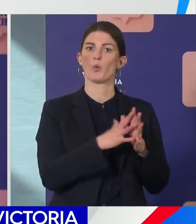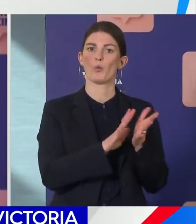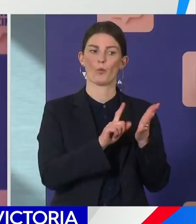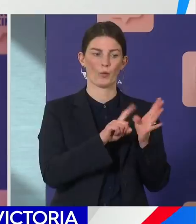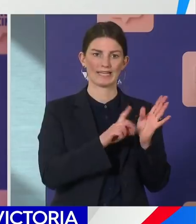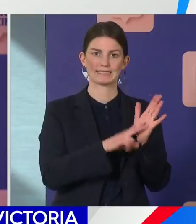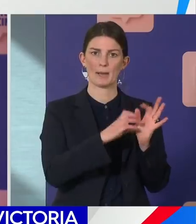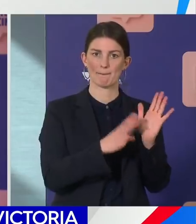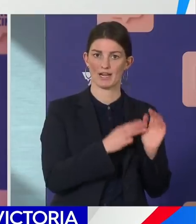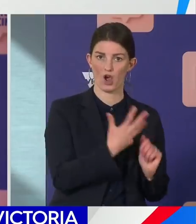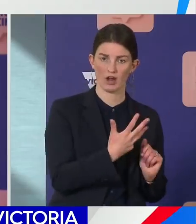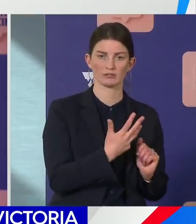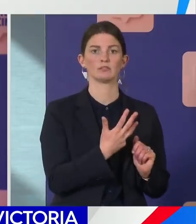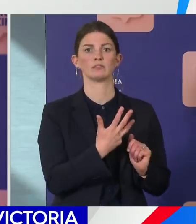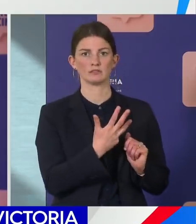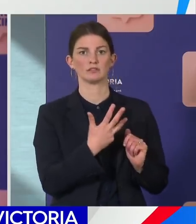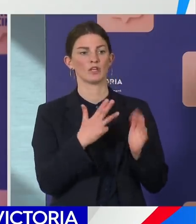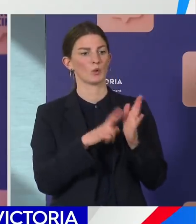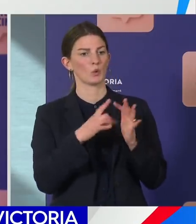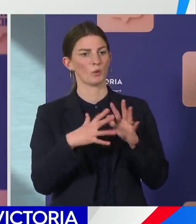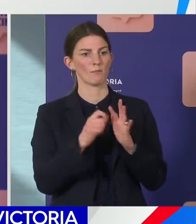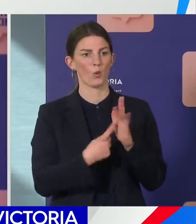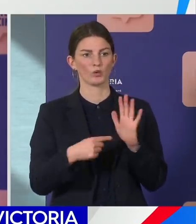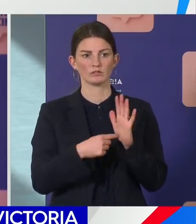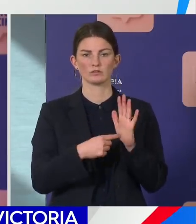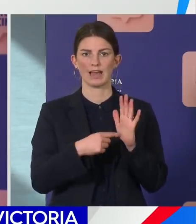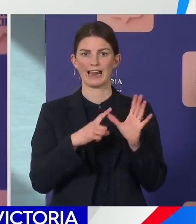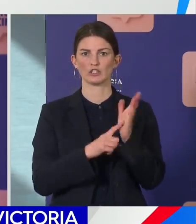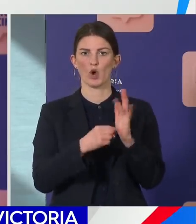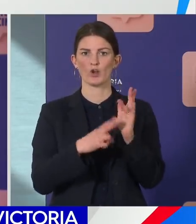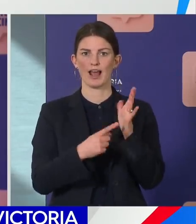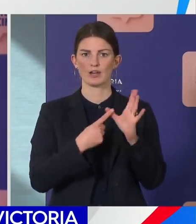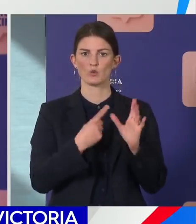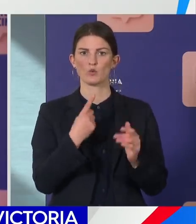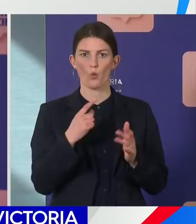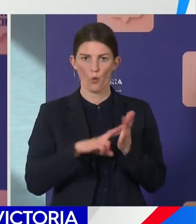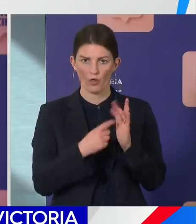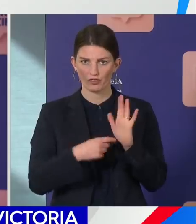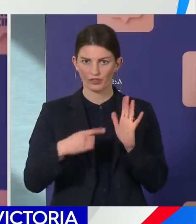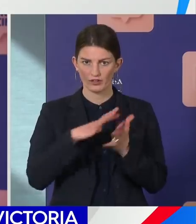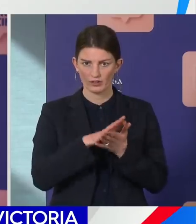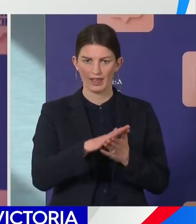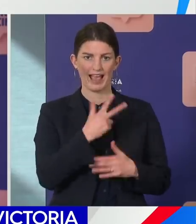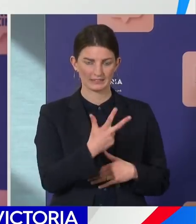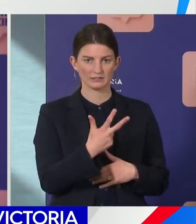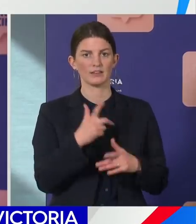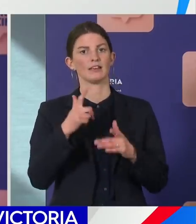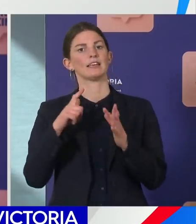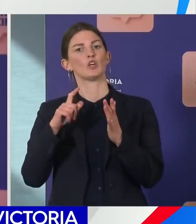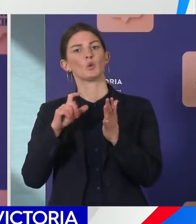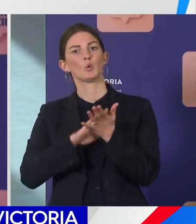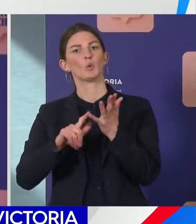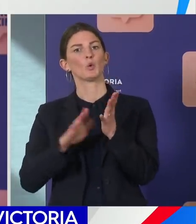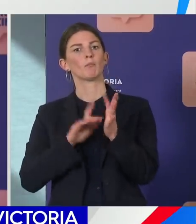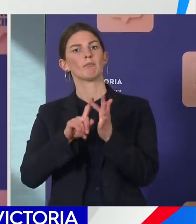eight in the Newport-Altona north area and three in the city of Hulme area. And then finally,